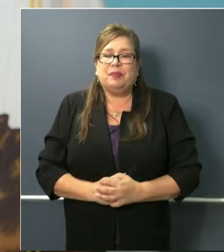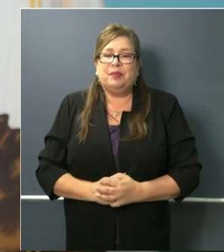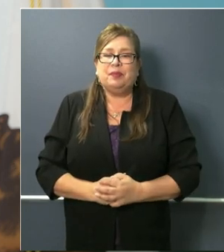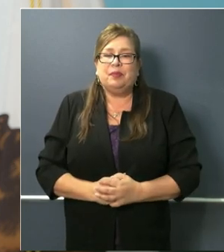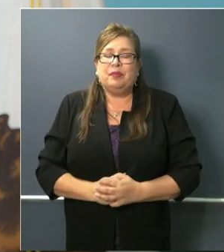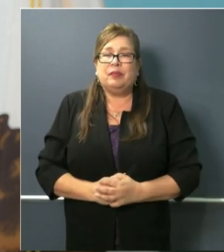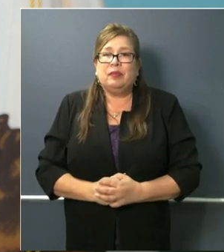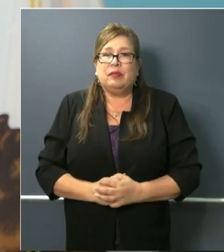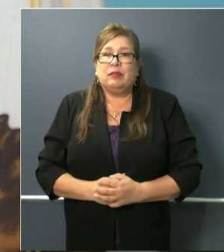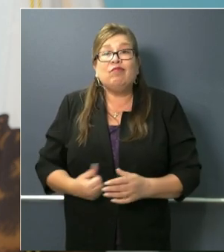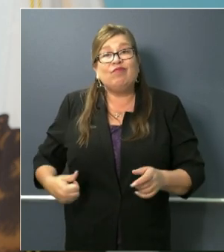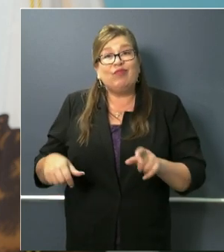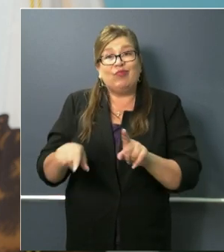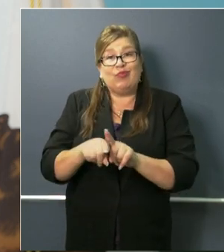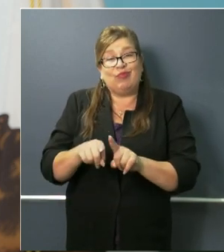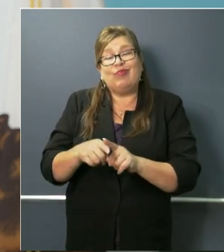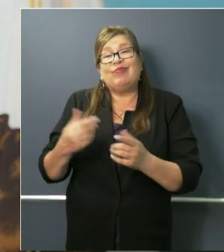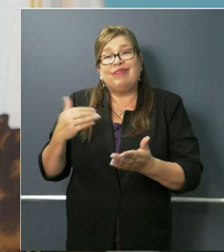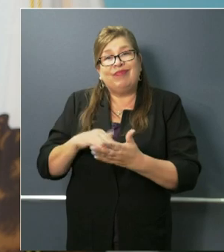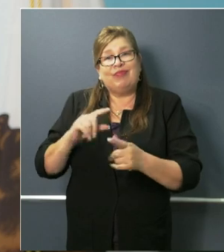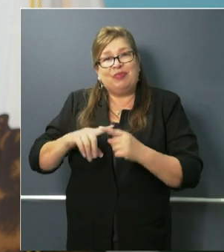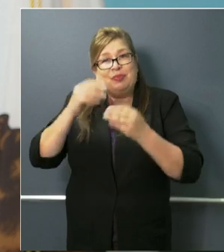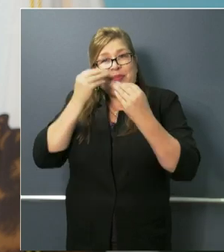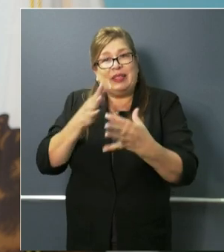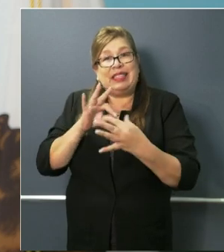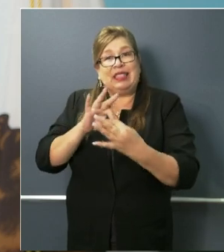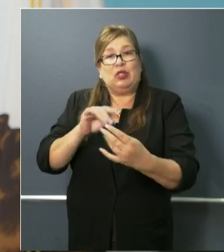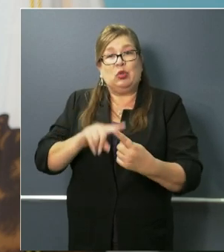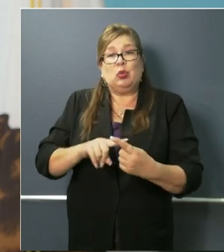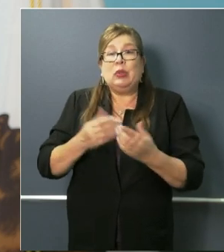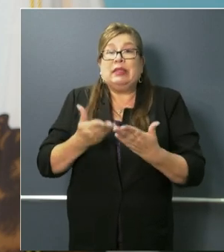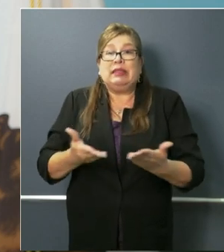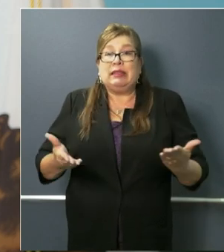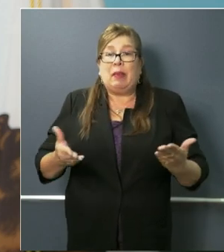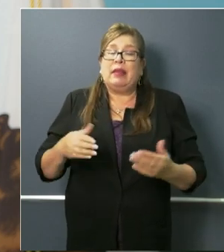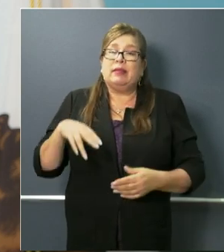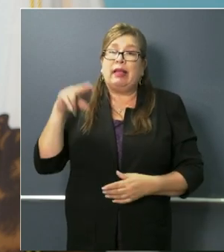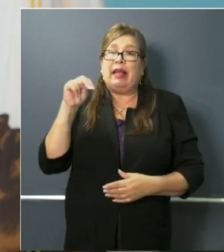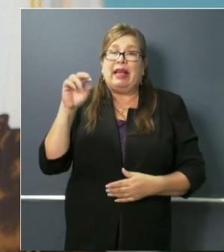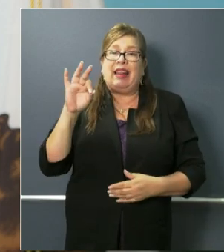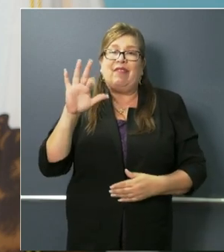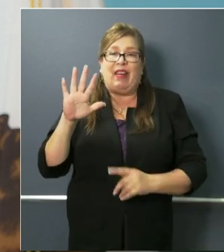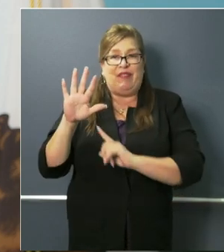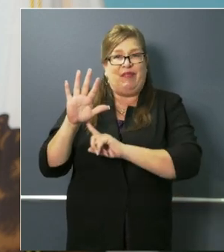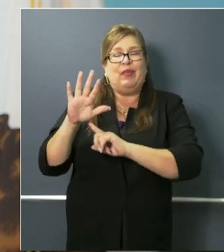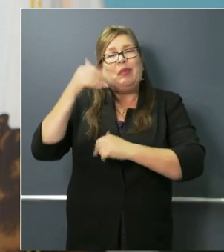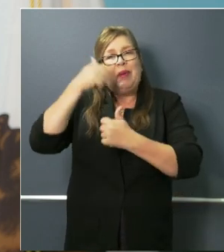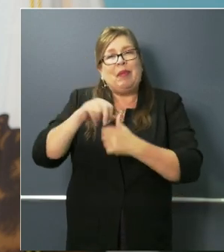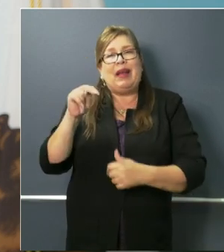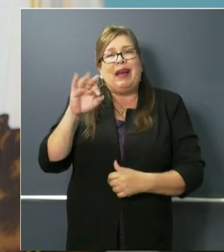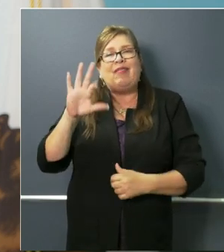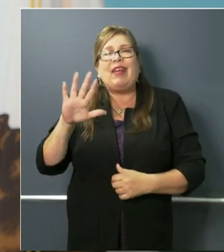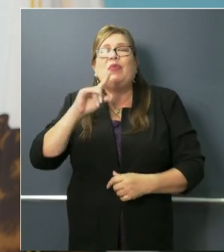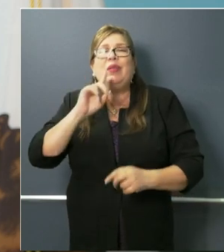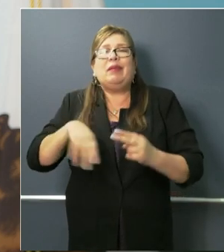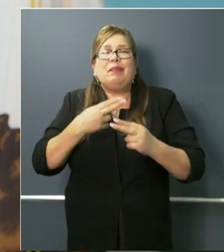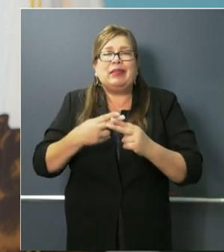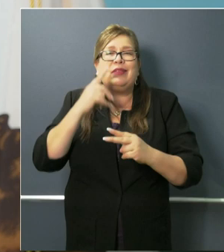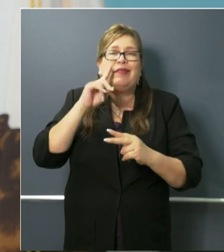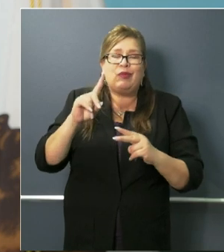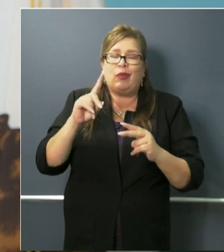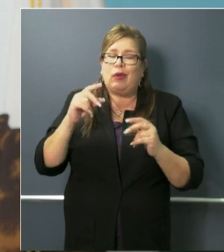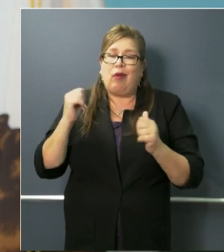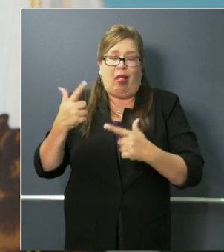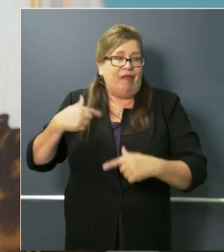do on a daily basis, as it relates to supplies, N95 has always been a proxy of consideration and concern for